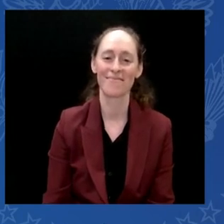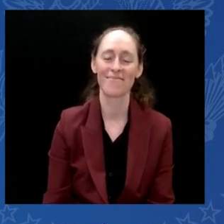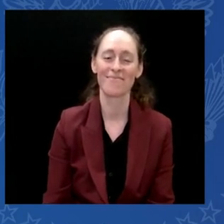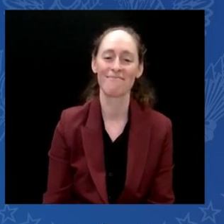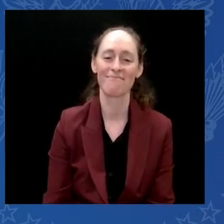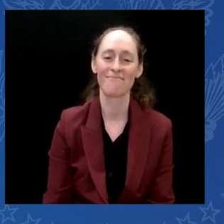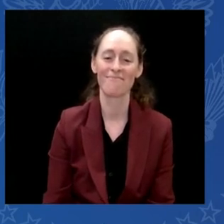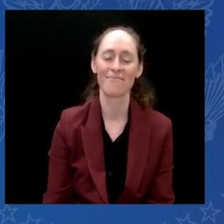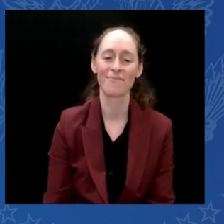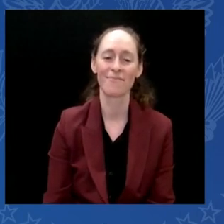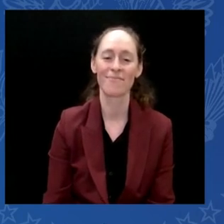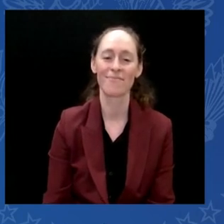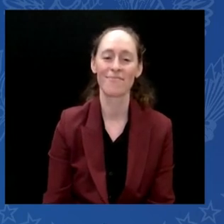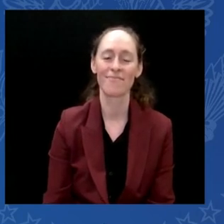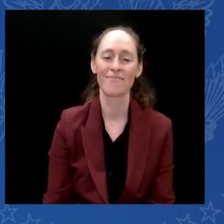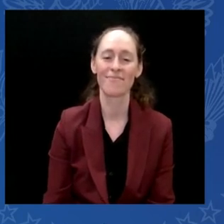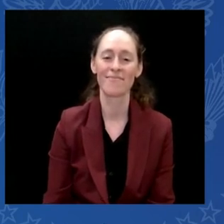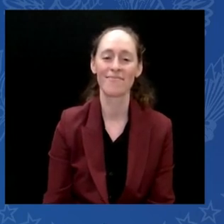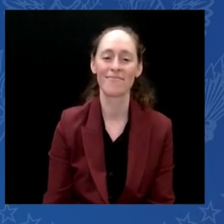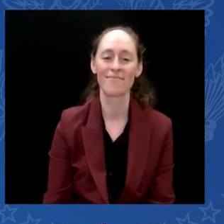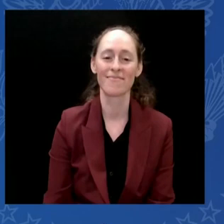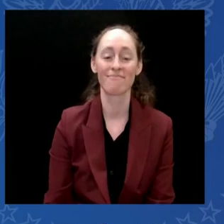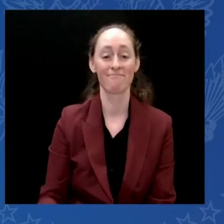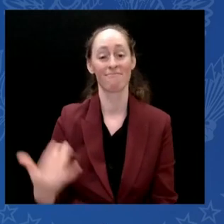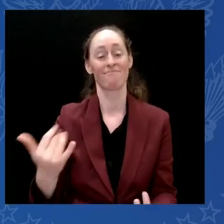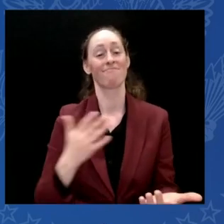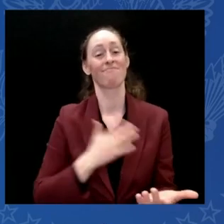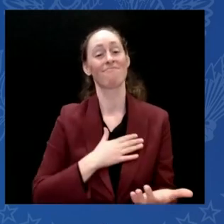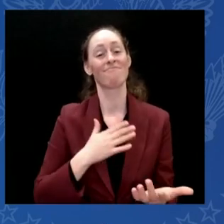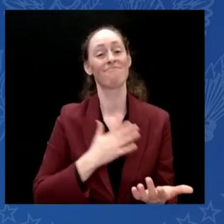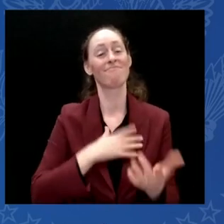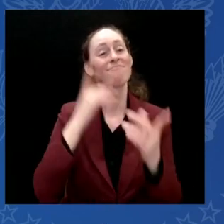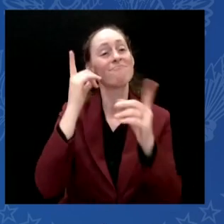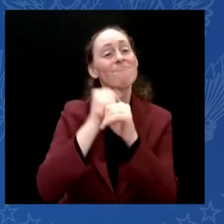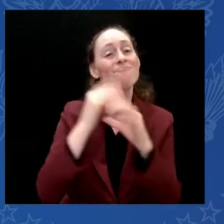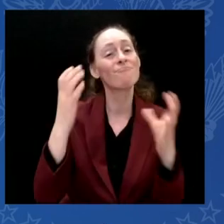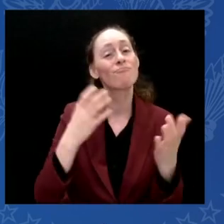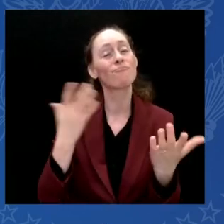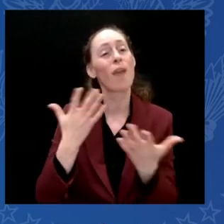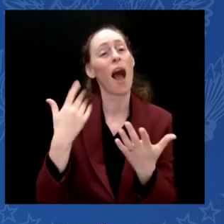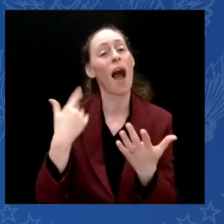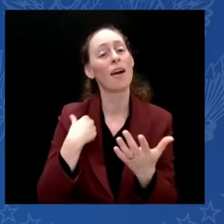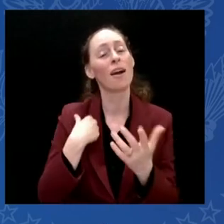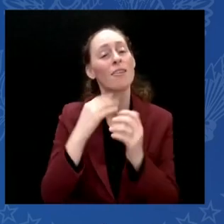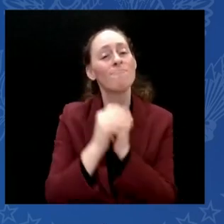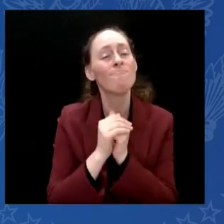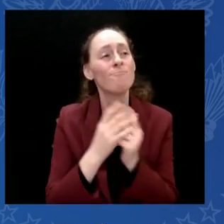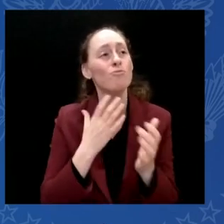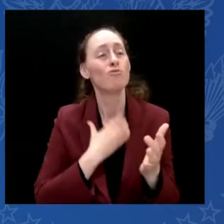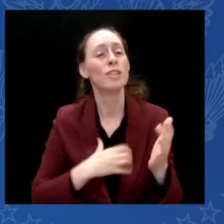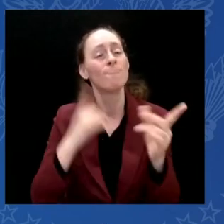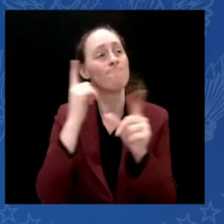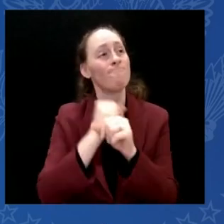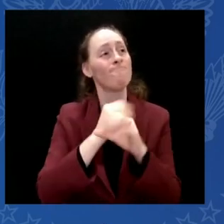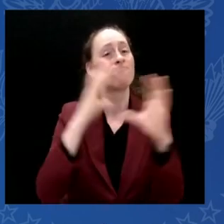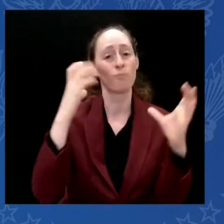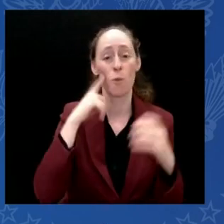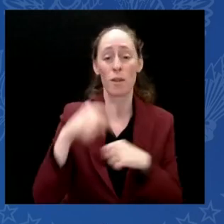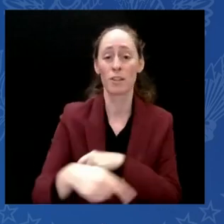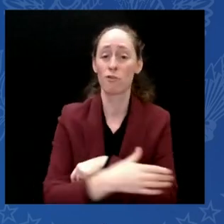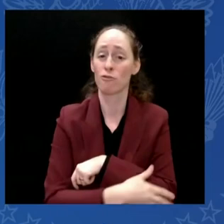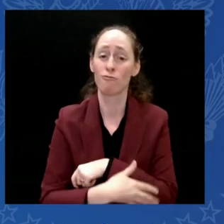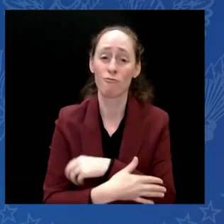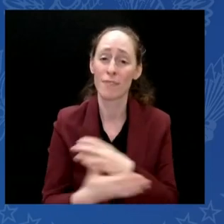our nation, now and always, is that we'll live in the light, the light of liberty and hope, of love and